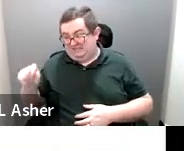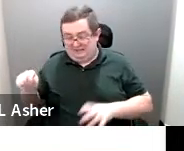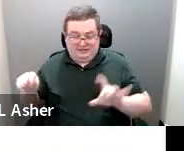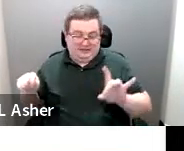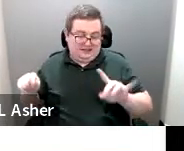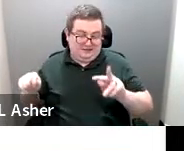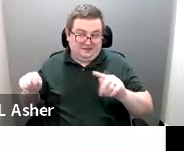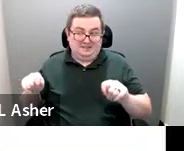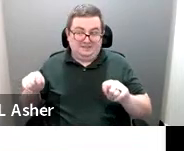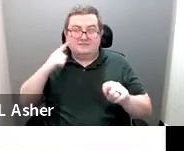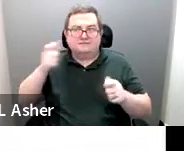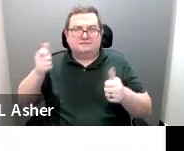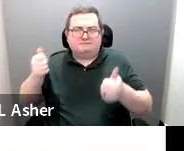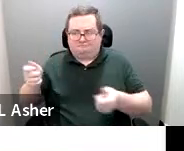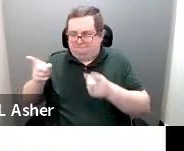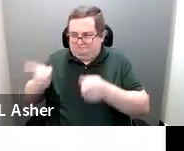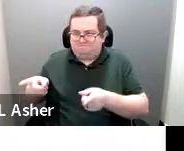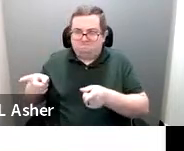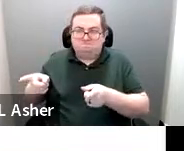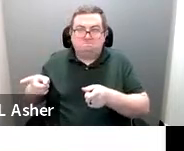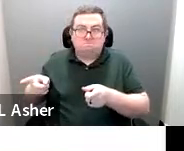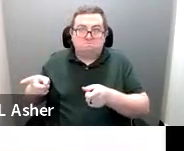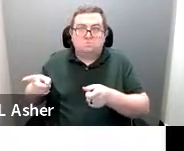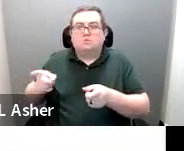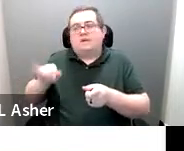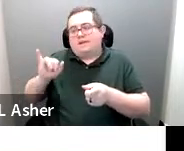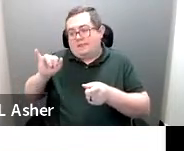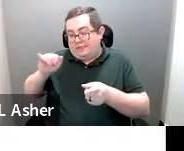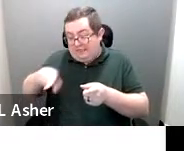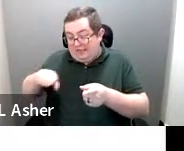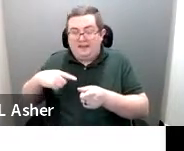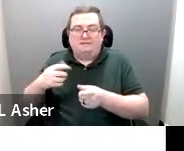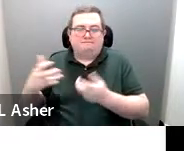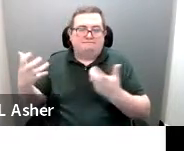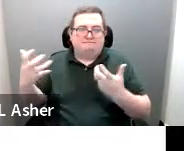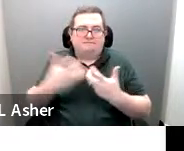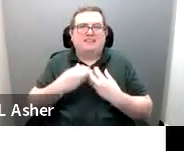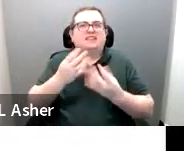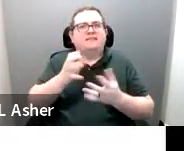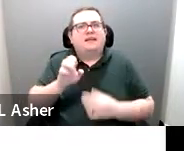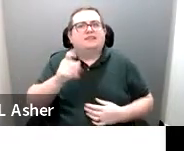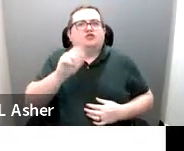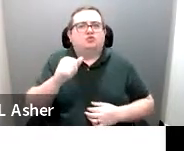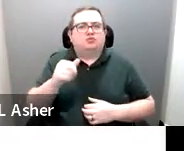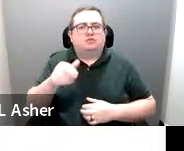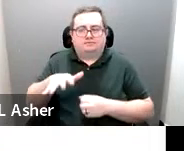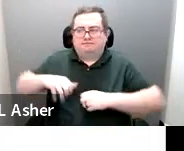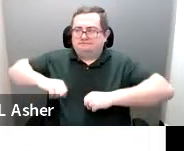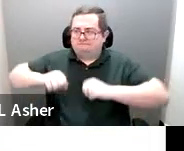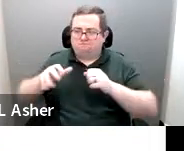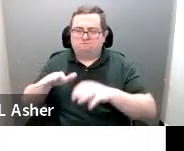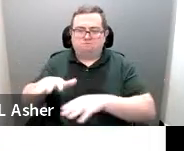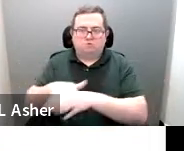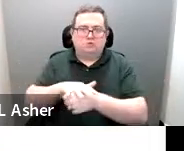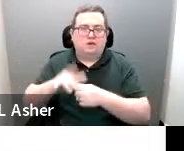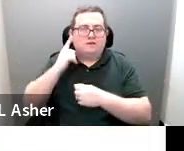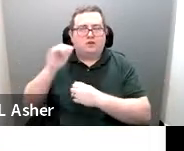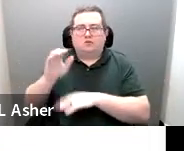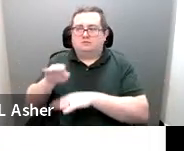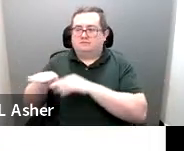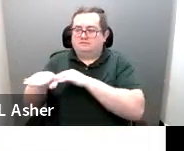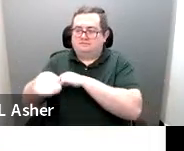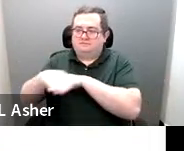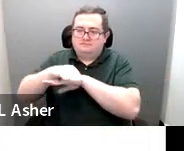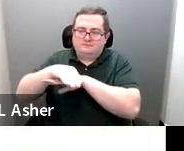for each of the spaces. And this is going to provide you with that extra room needed to deploy a ramp if you have